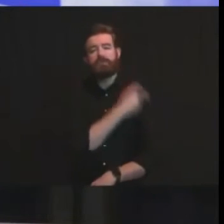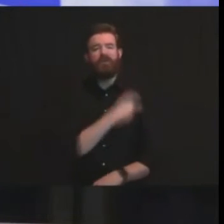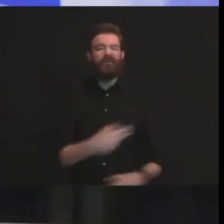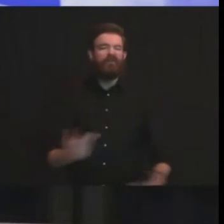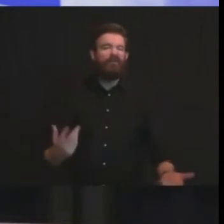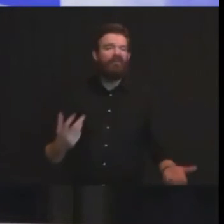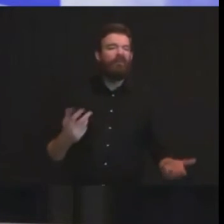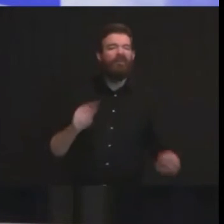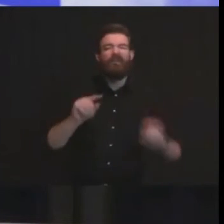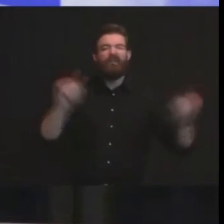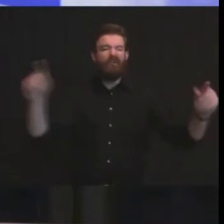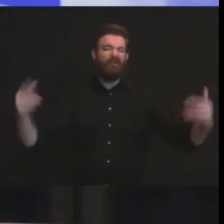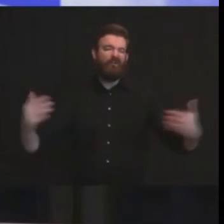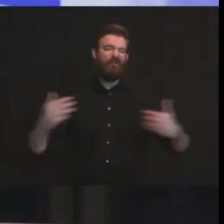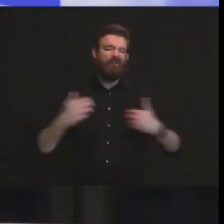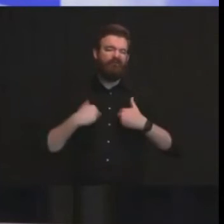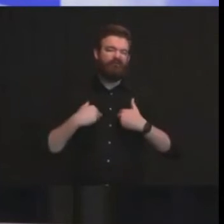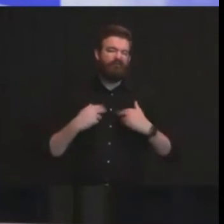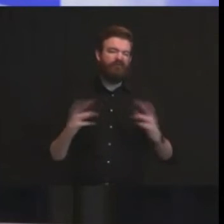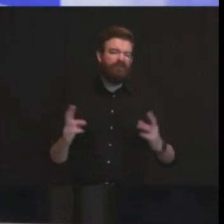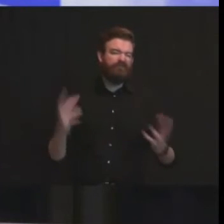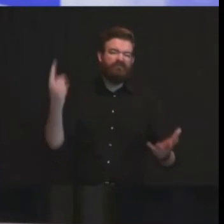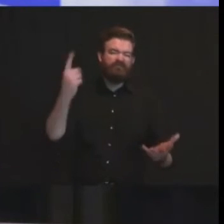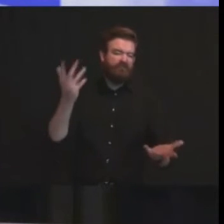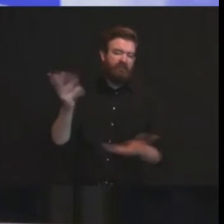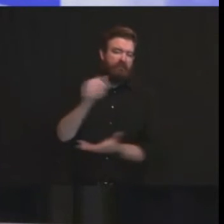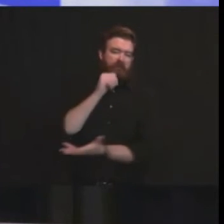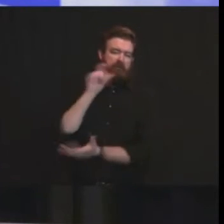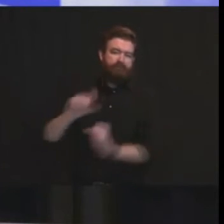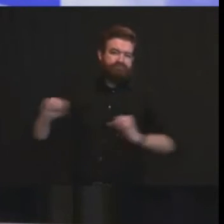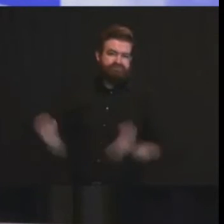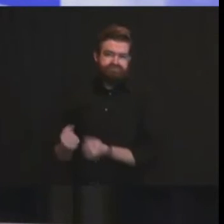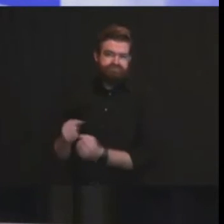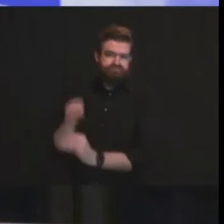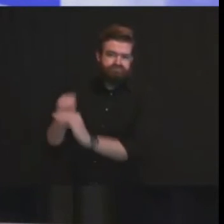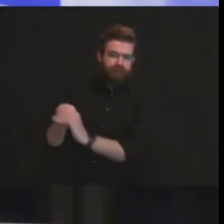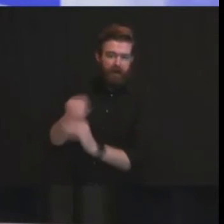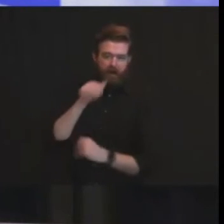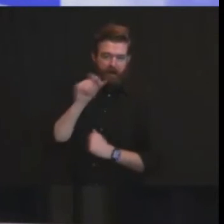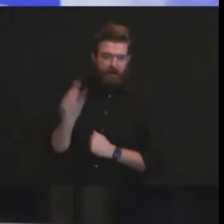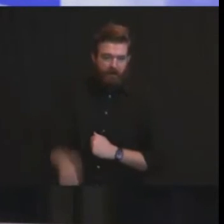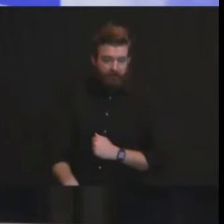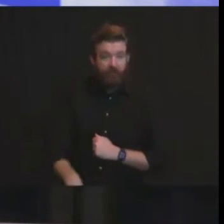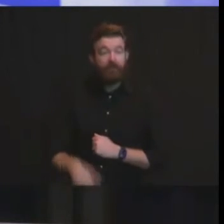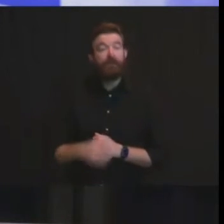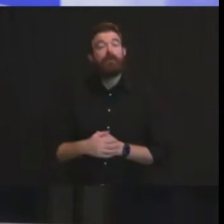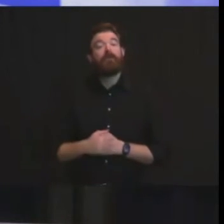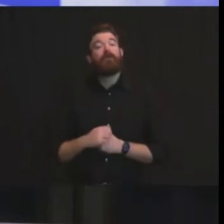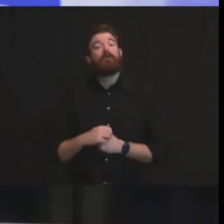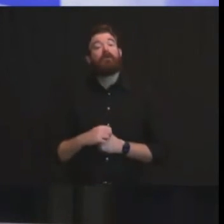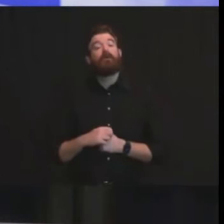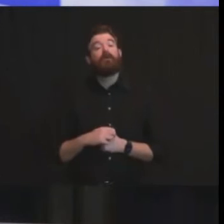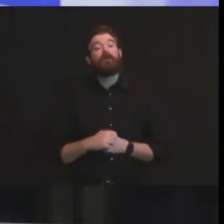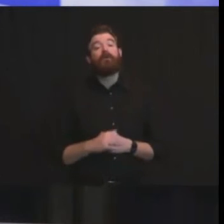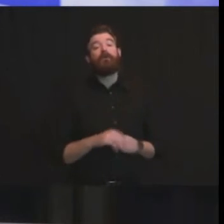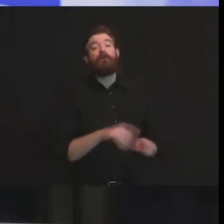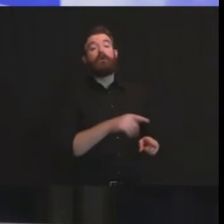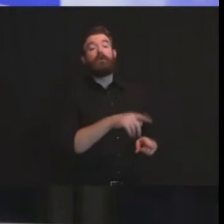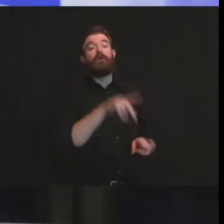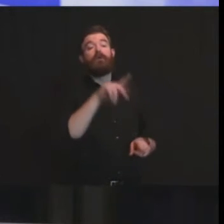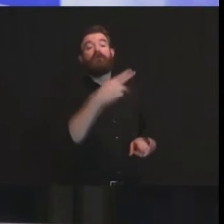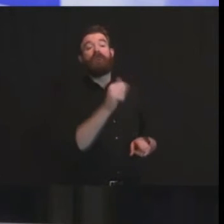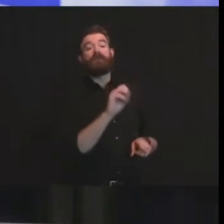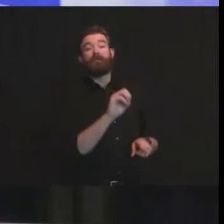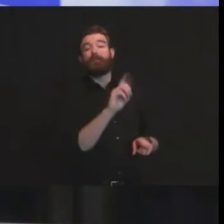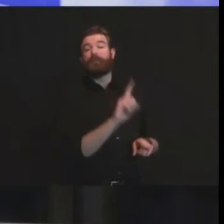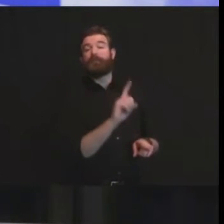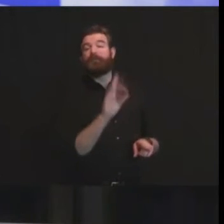arrive including moderna phase 1b would include other essential workers people at higher risk